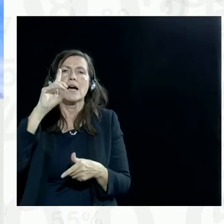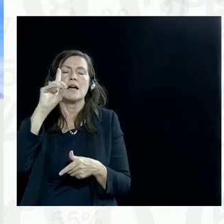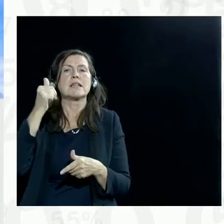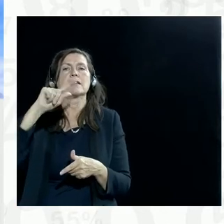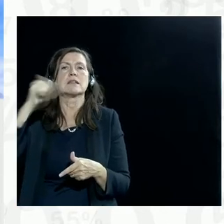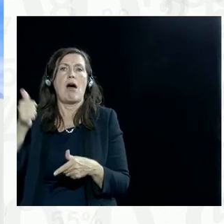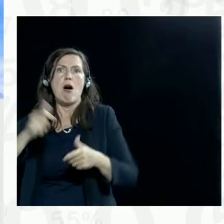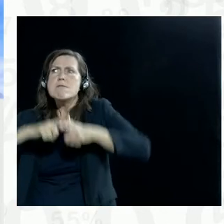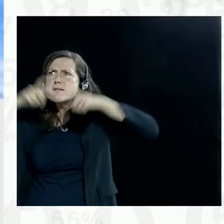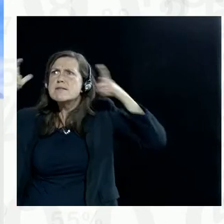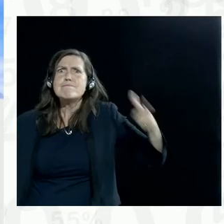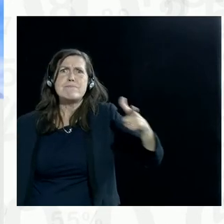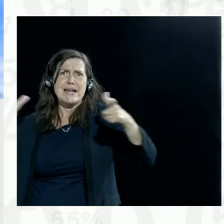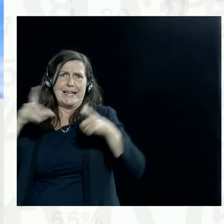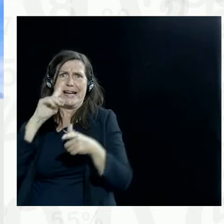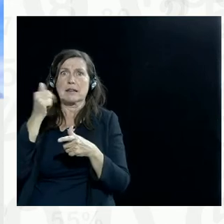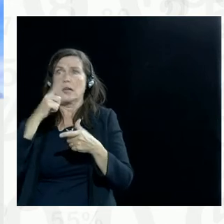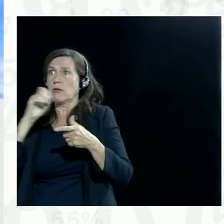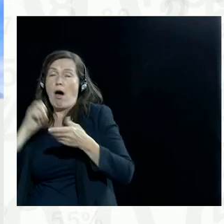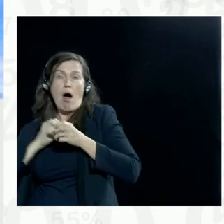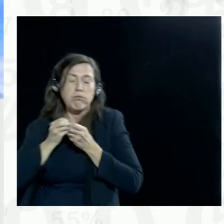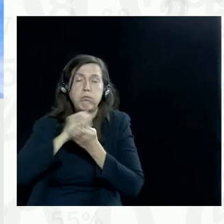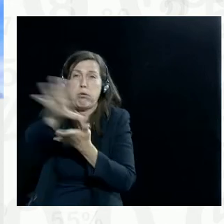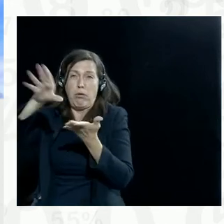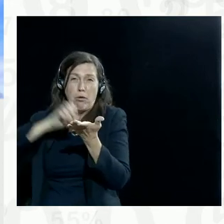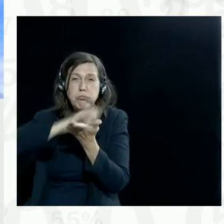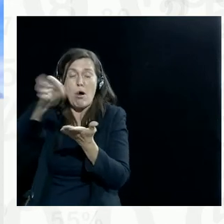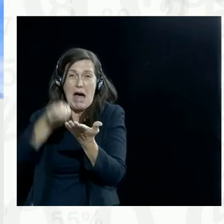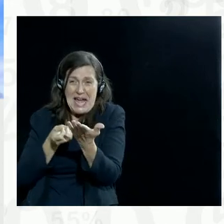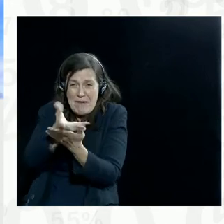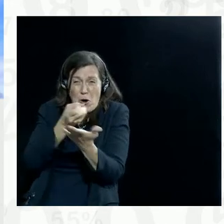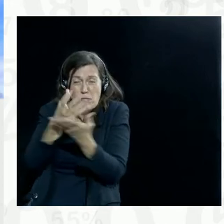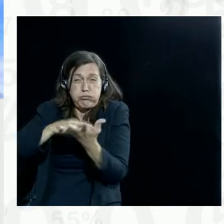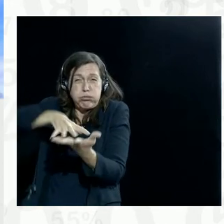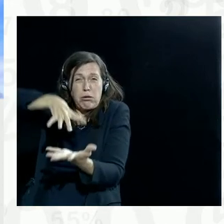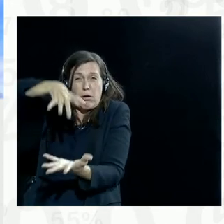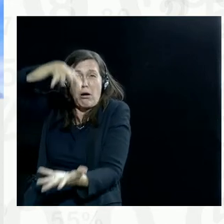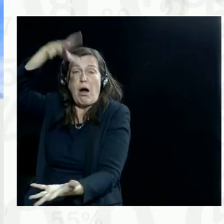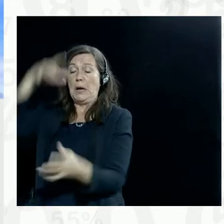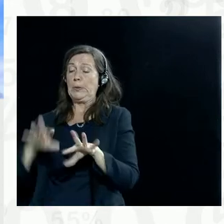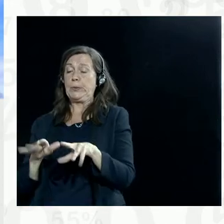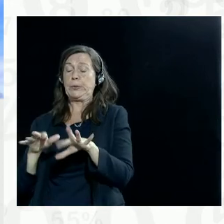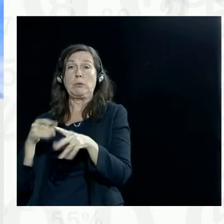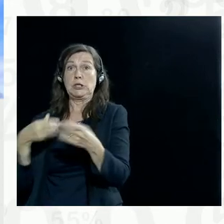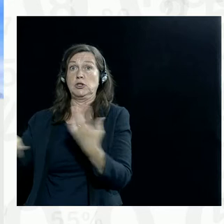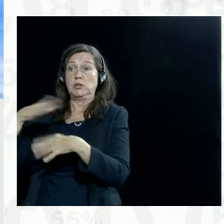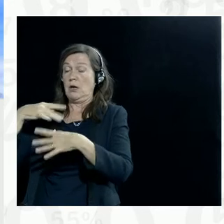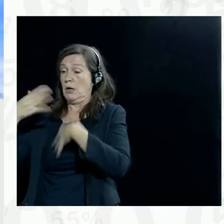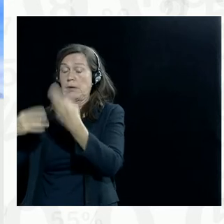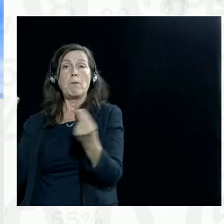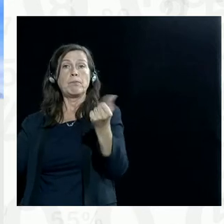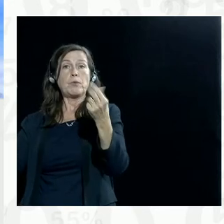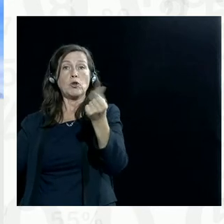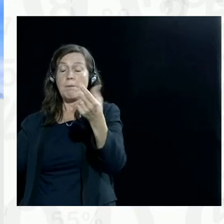in ways that are increasingly computational or automated? And this is a